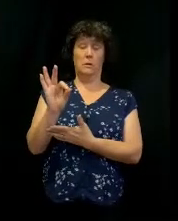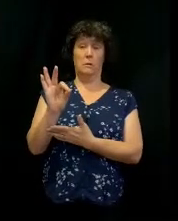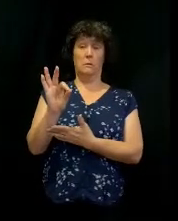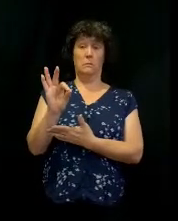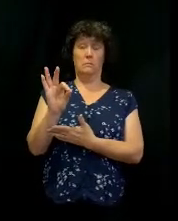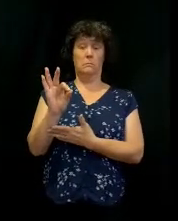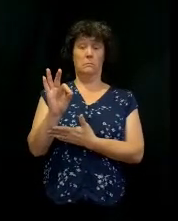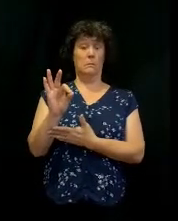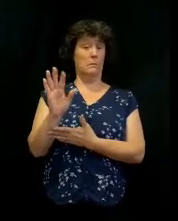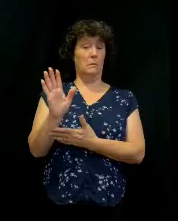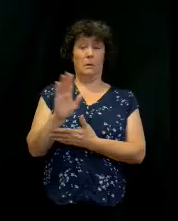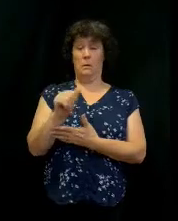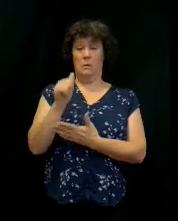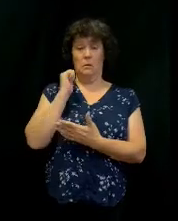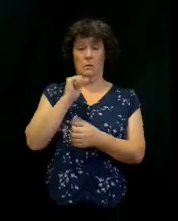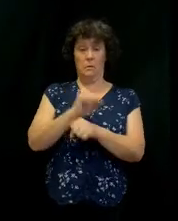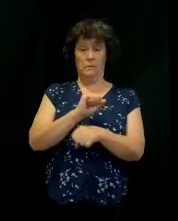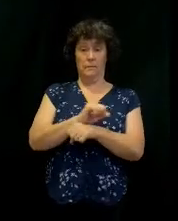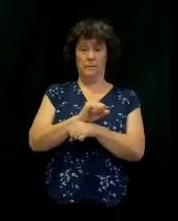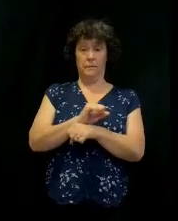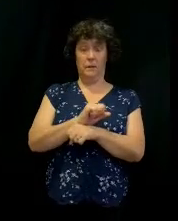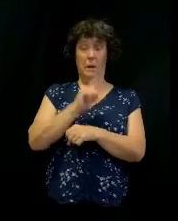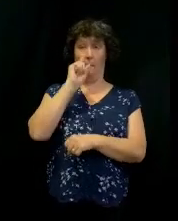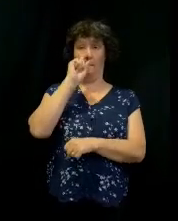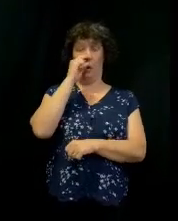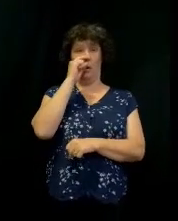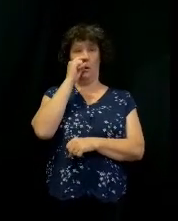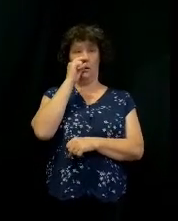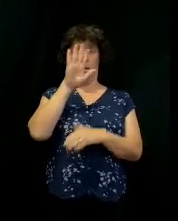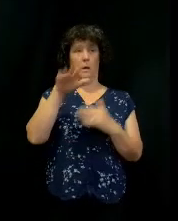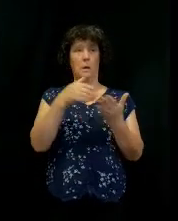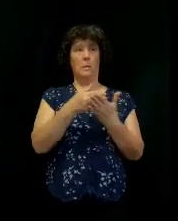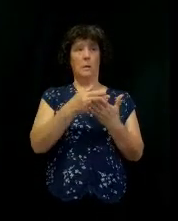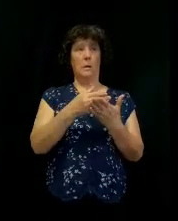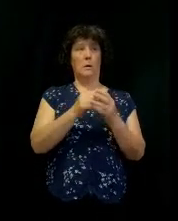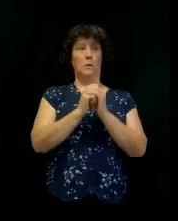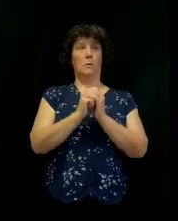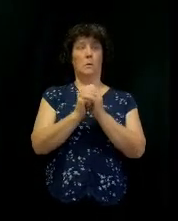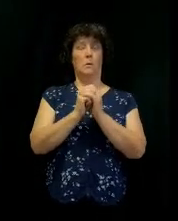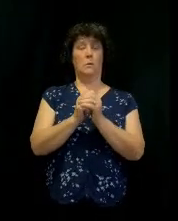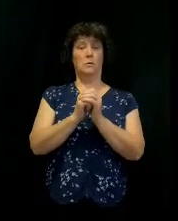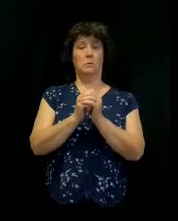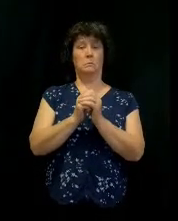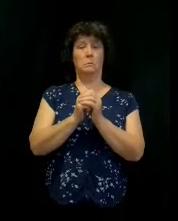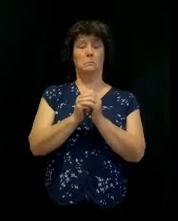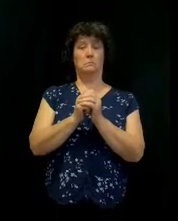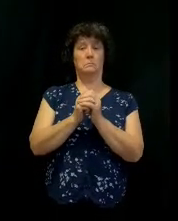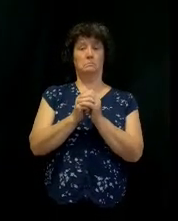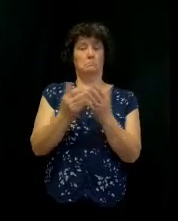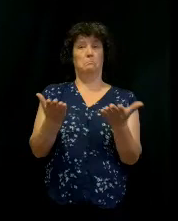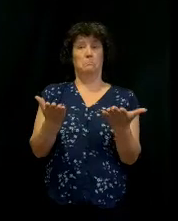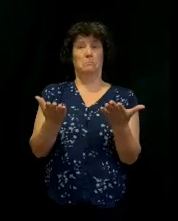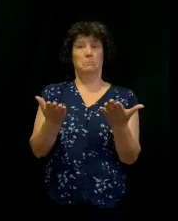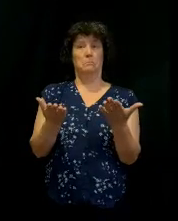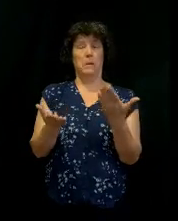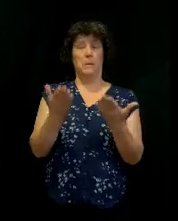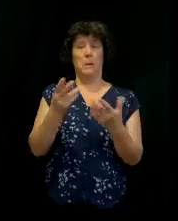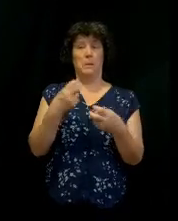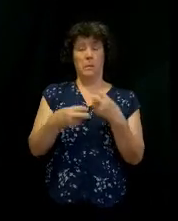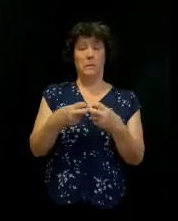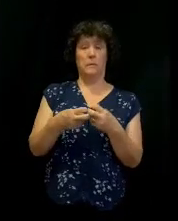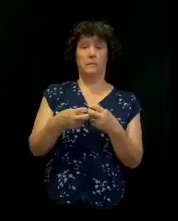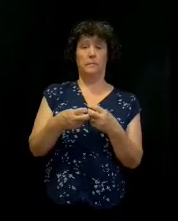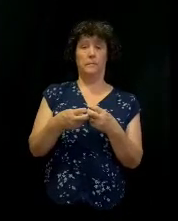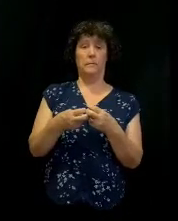If we find ourselves bored in the middle of worship service, probably an issue. If we find ourselves not